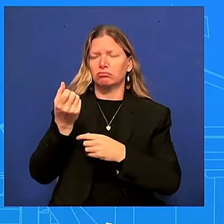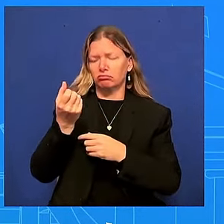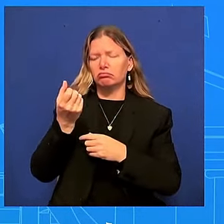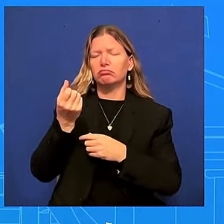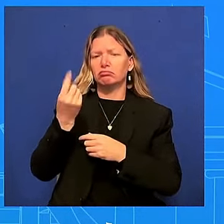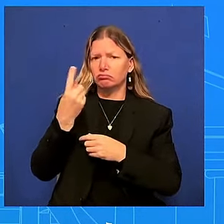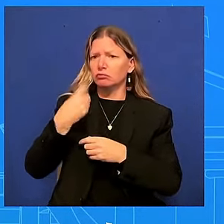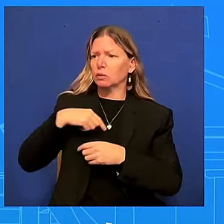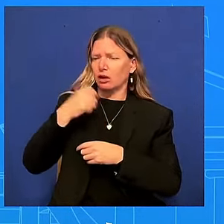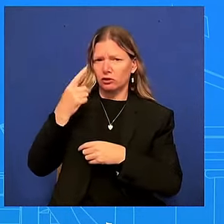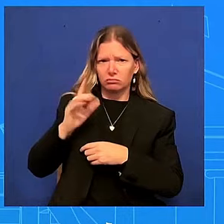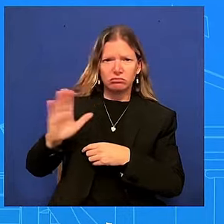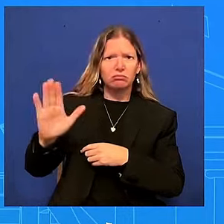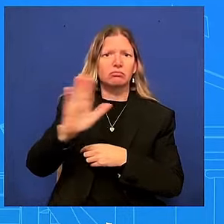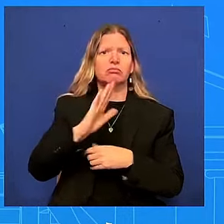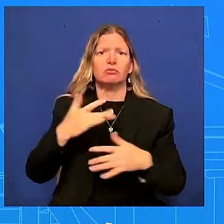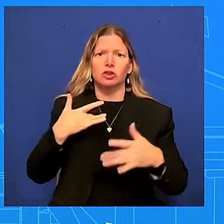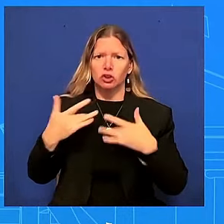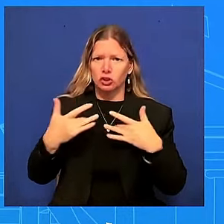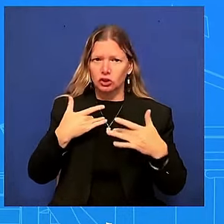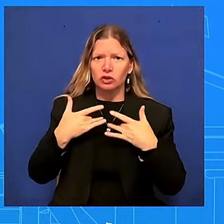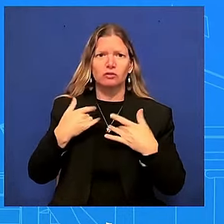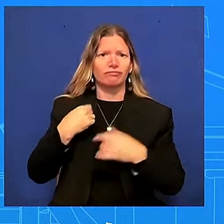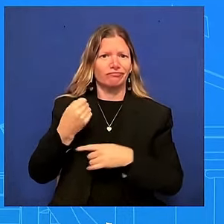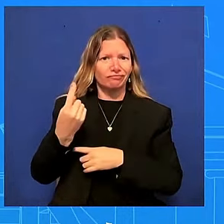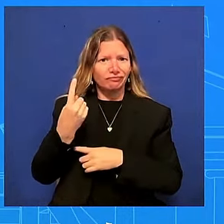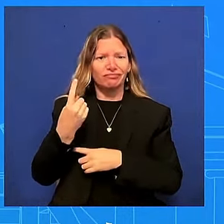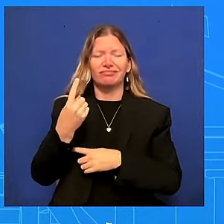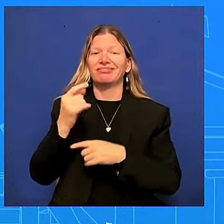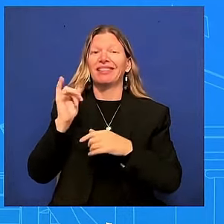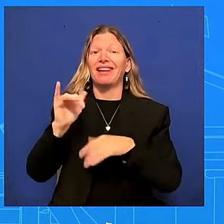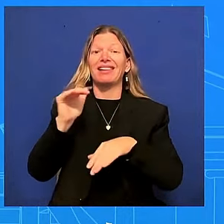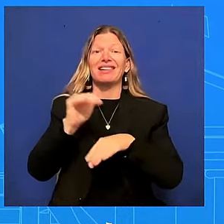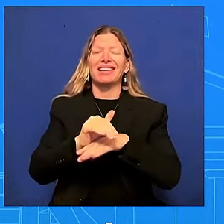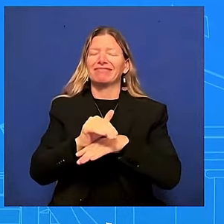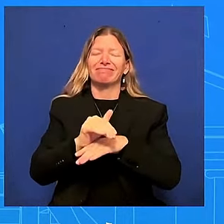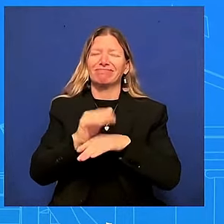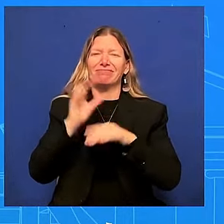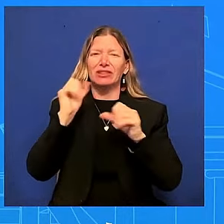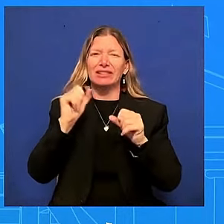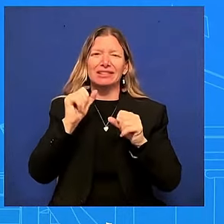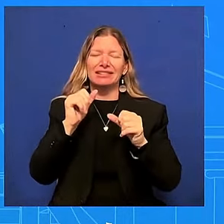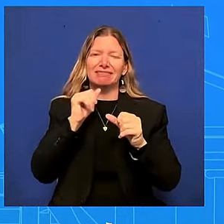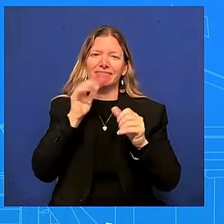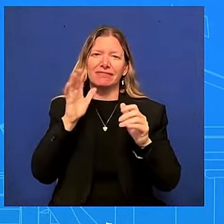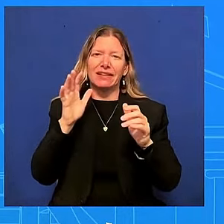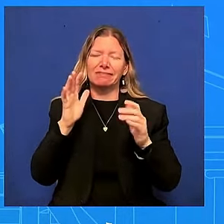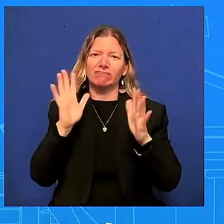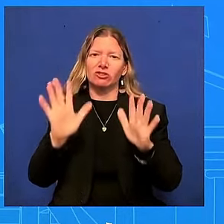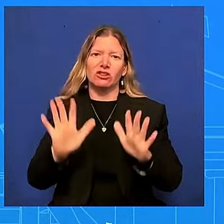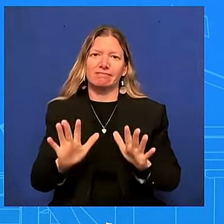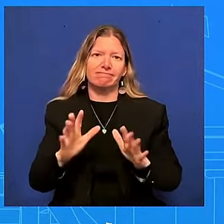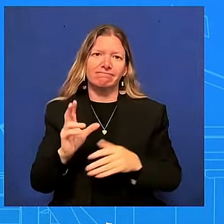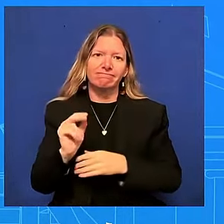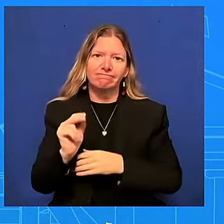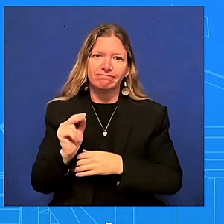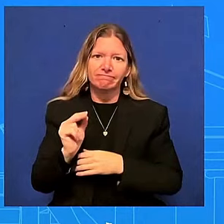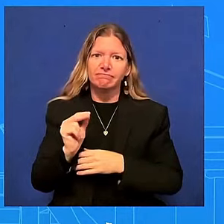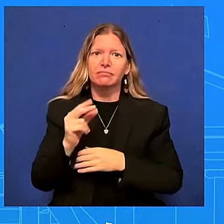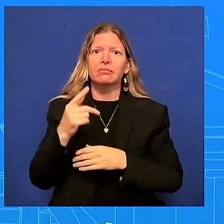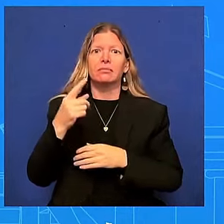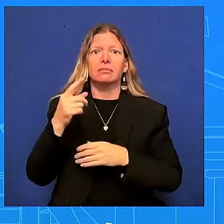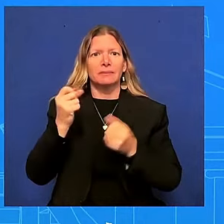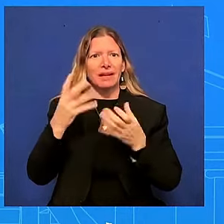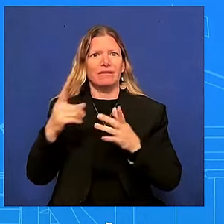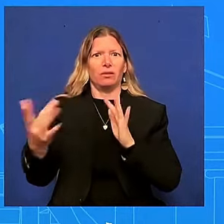and many of you reached out during the camp the uh the debate uh the president had a cold he had a hoarse voice you all heard it that's why you reached out but i will